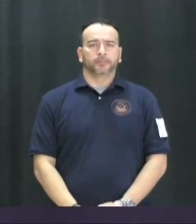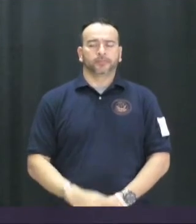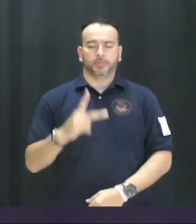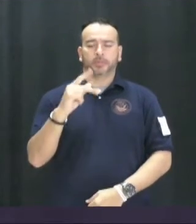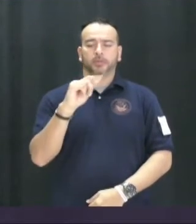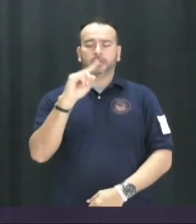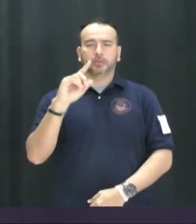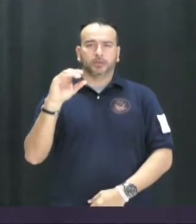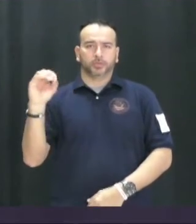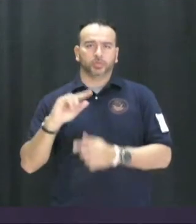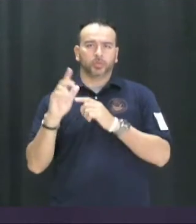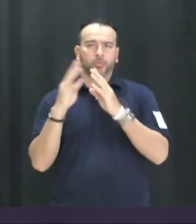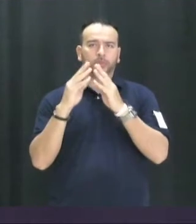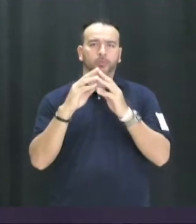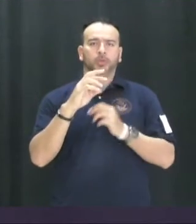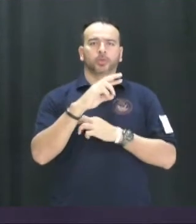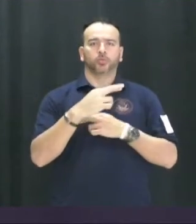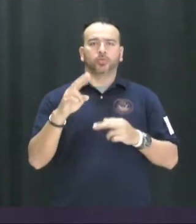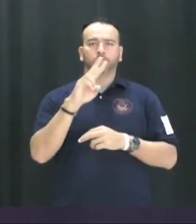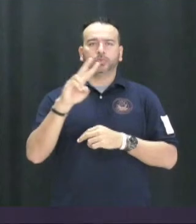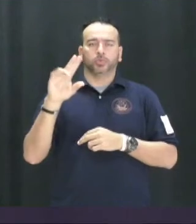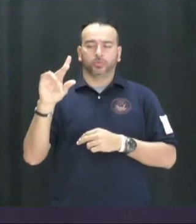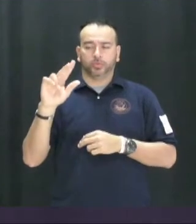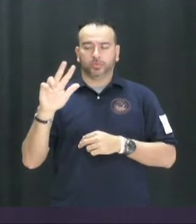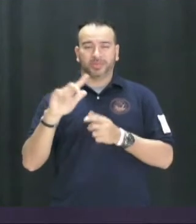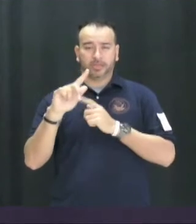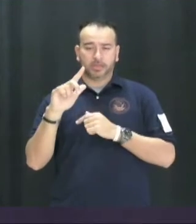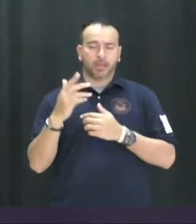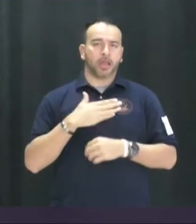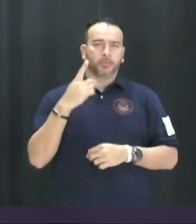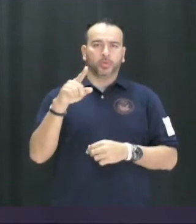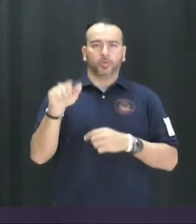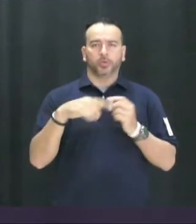Kazoo Club will meet in 223. Remember, a happier you when you kazoo.